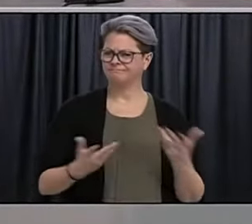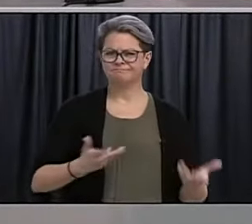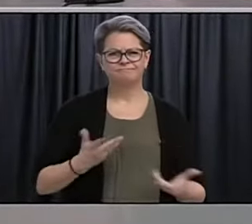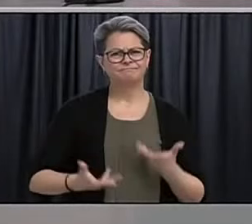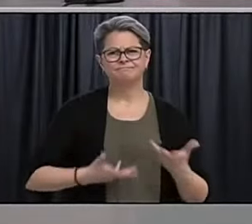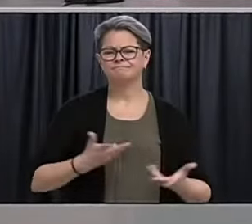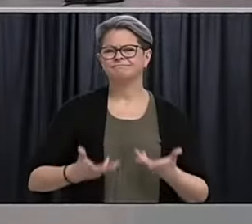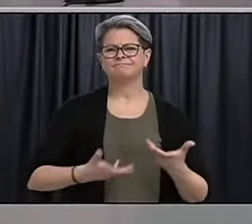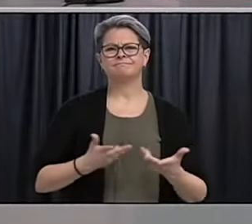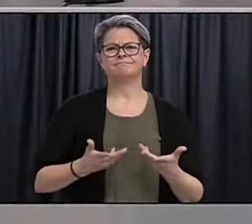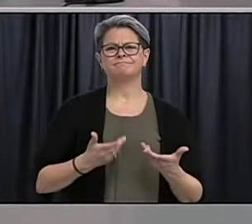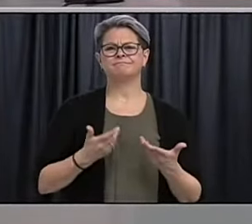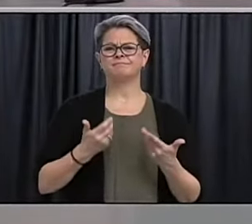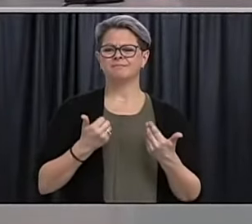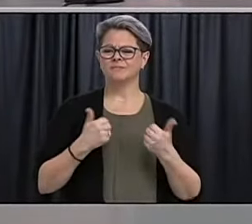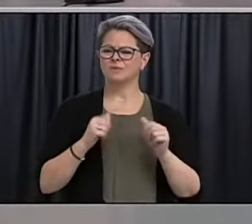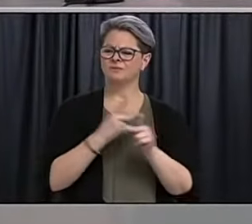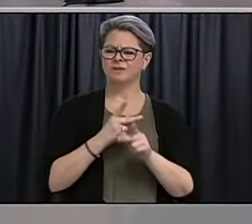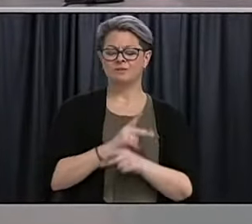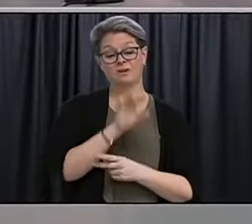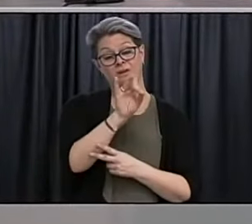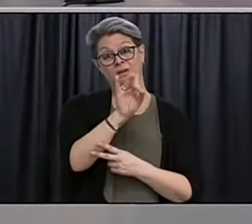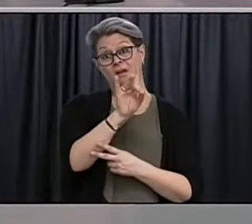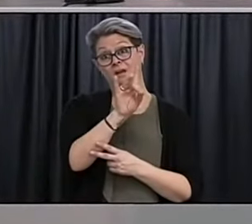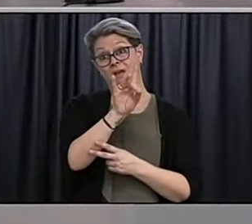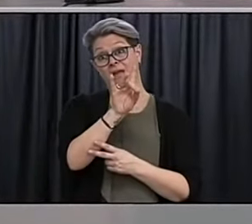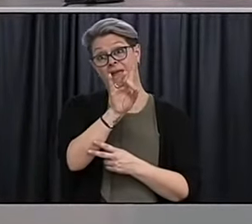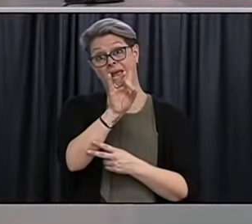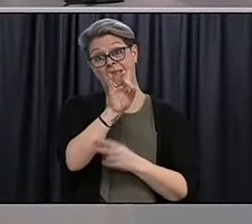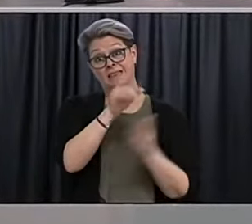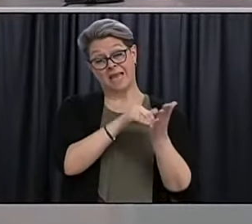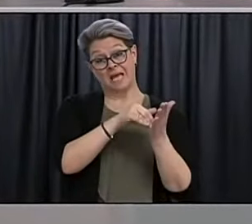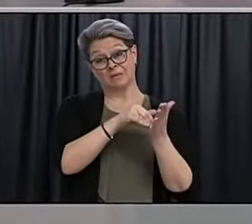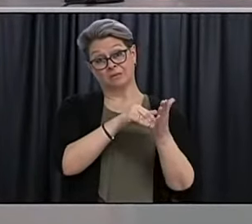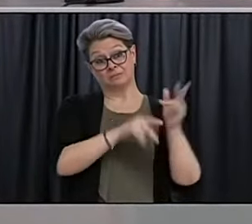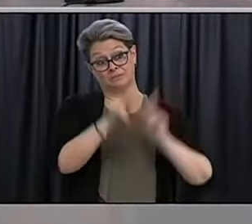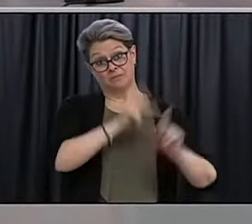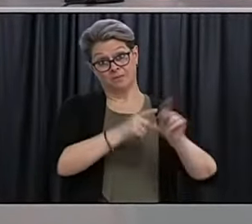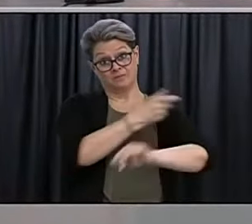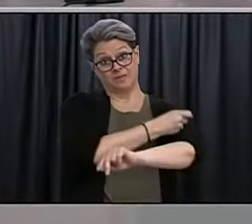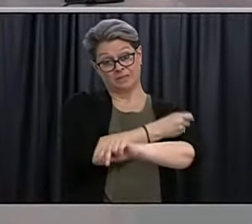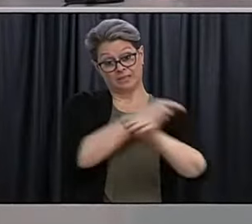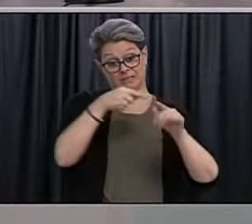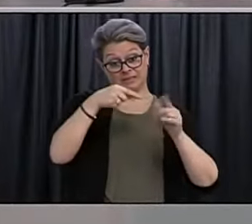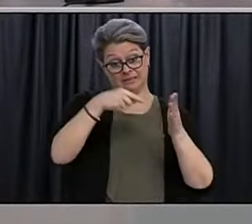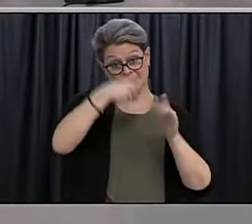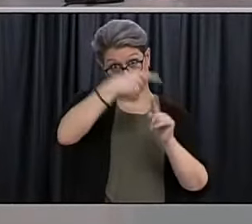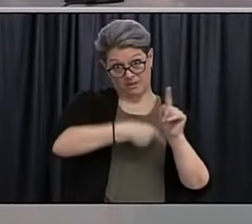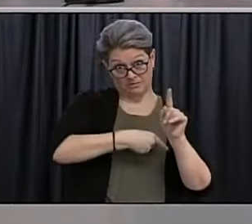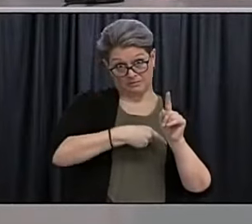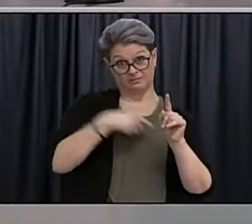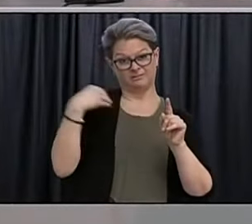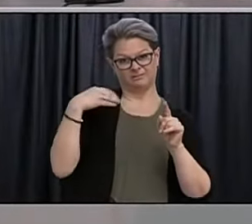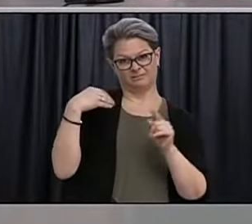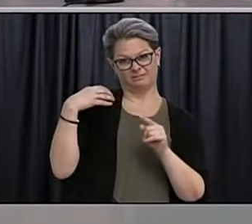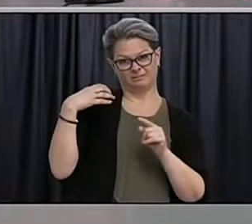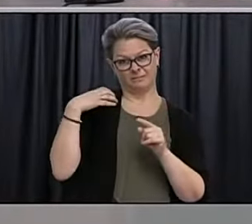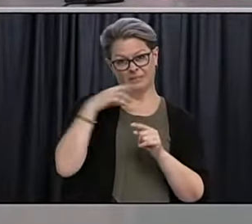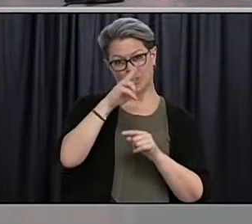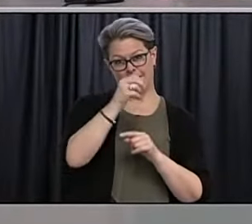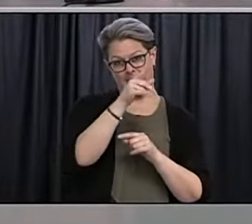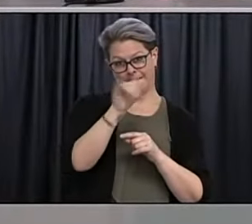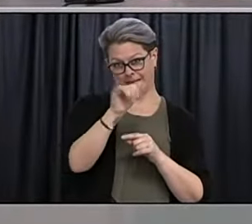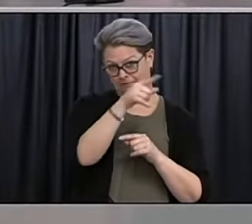us from 80,000 people being vaccinated at the end of this month which I think is the number that Dr. Hagee used last Wednesday